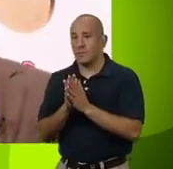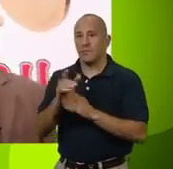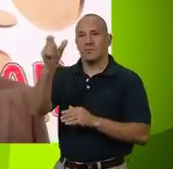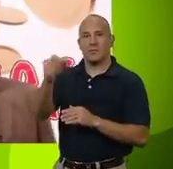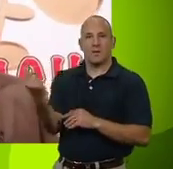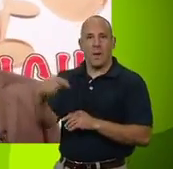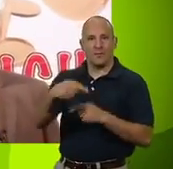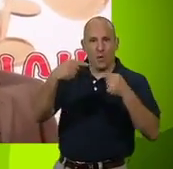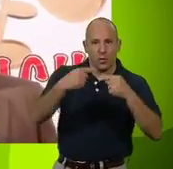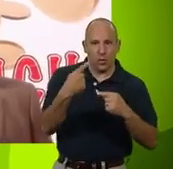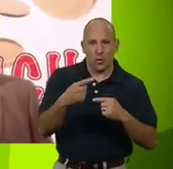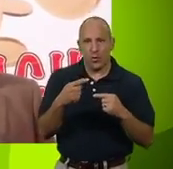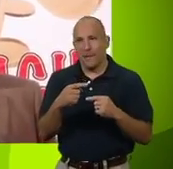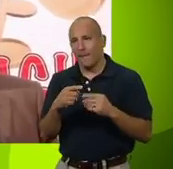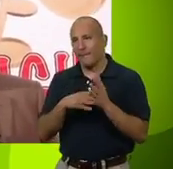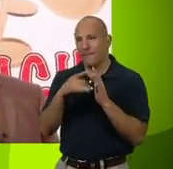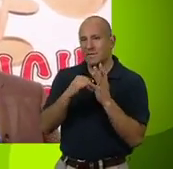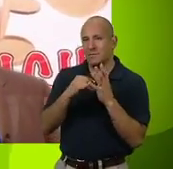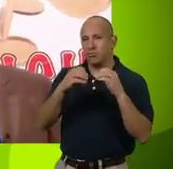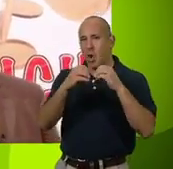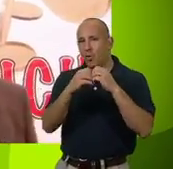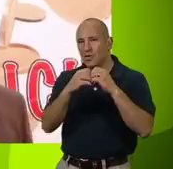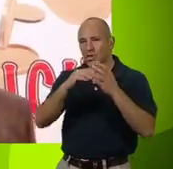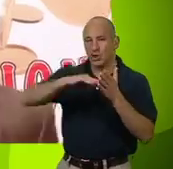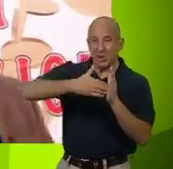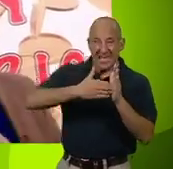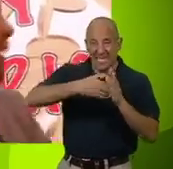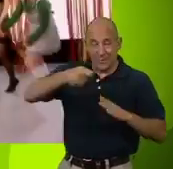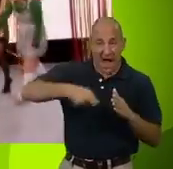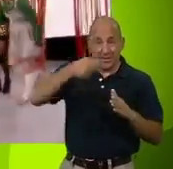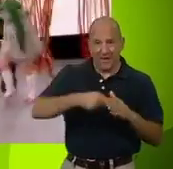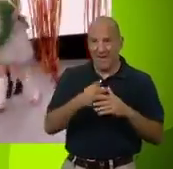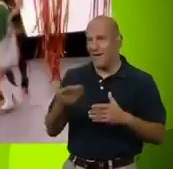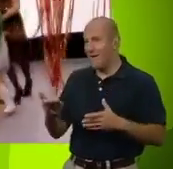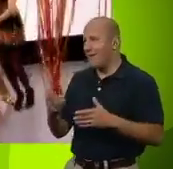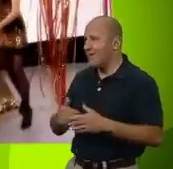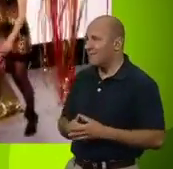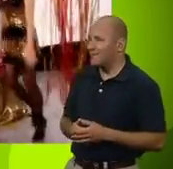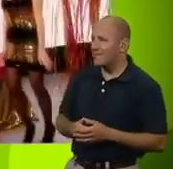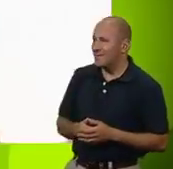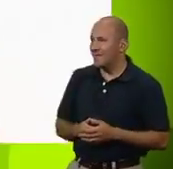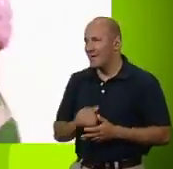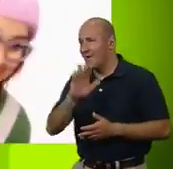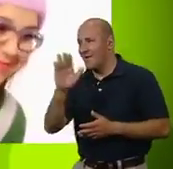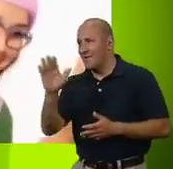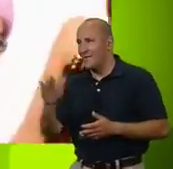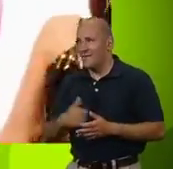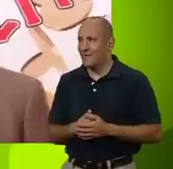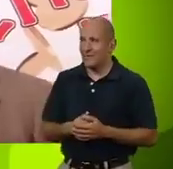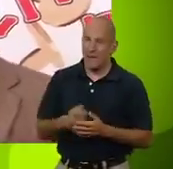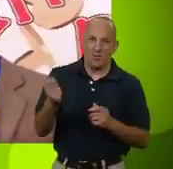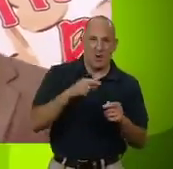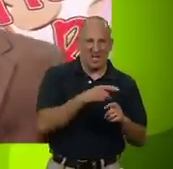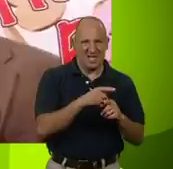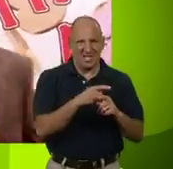Our contestant tonight is... Miss Bronwyn Cheesewinder! Hello, Bronwyn. Let's